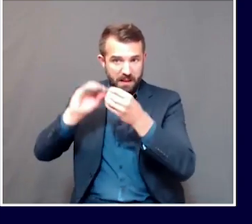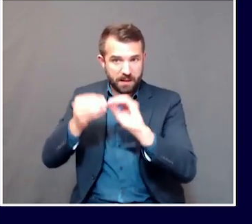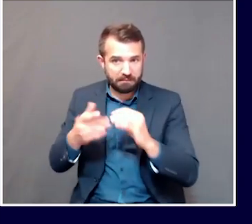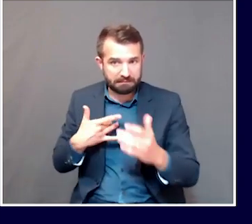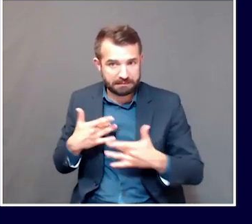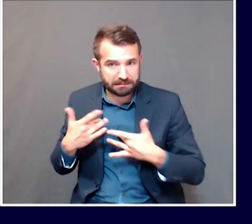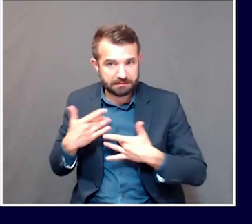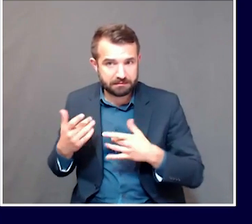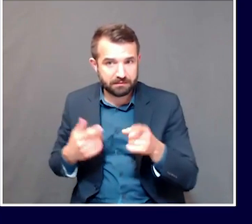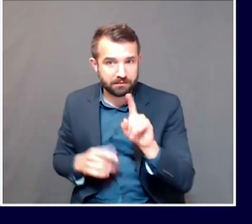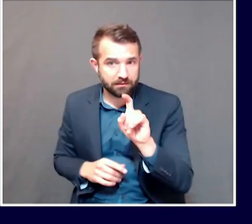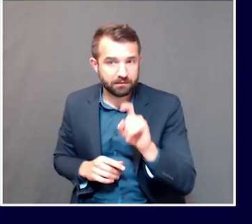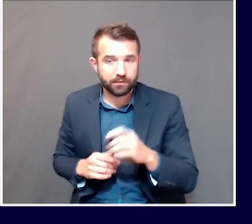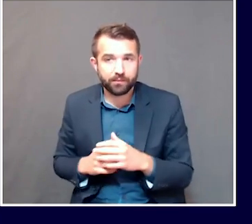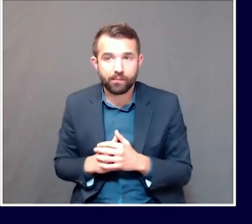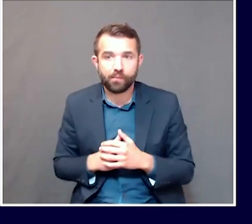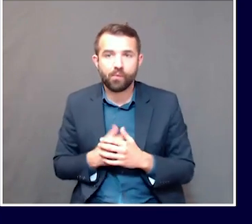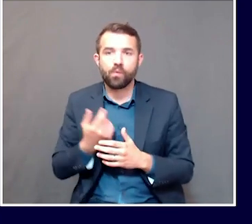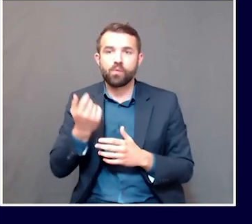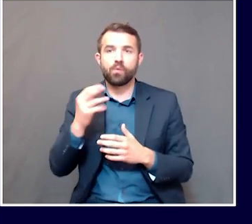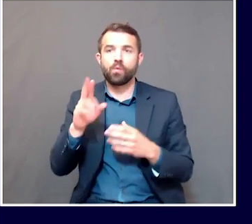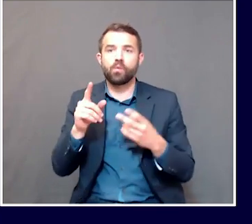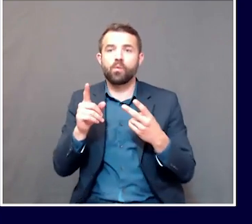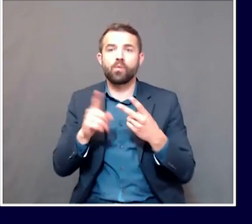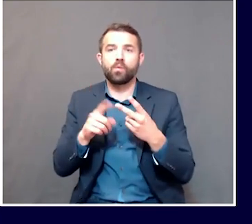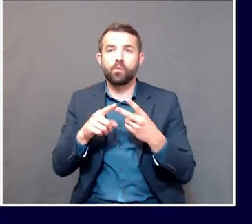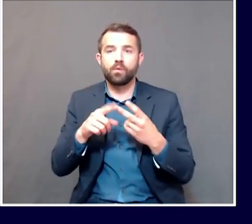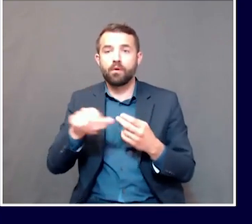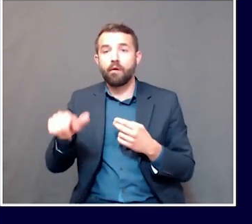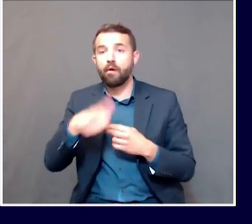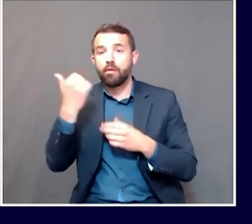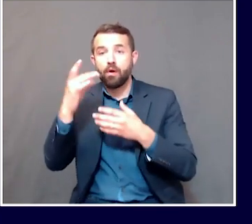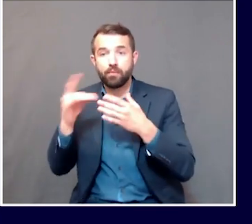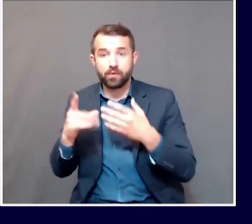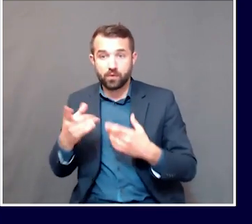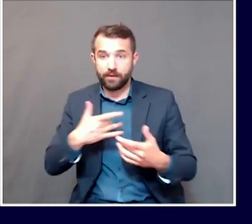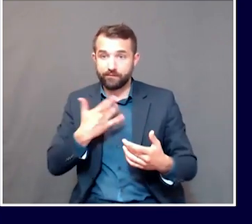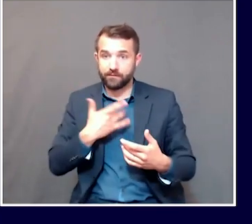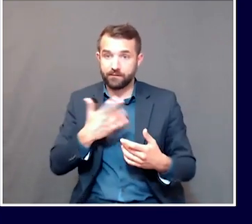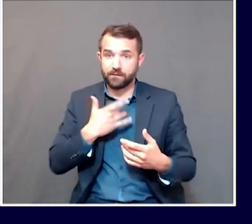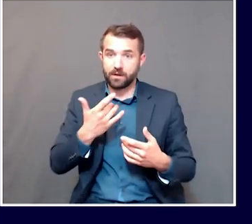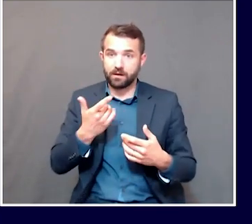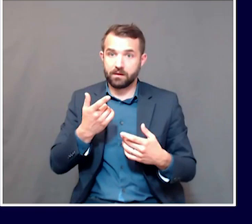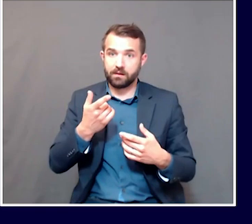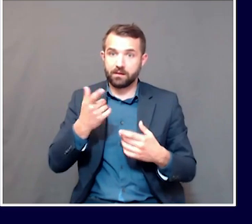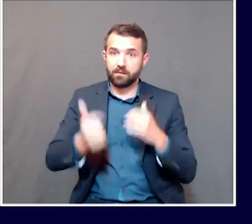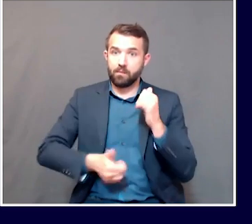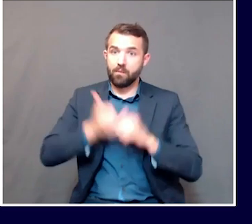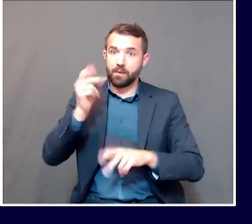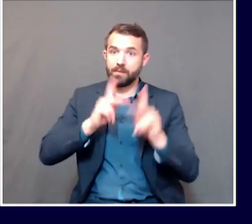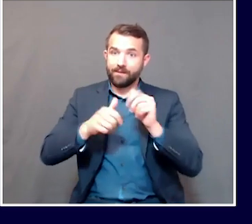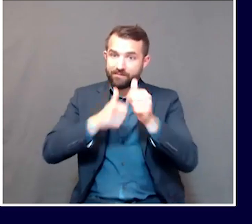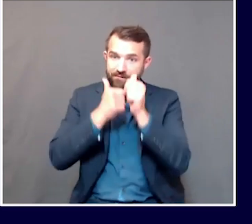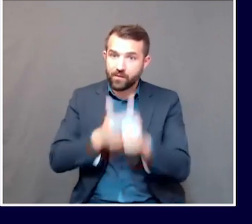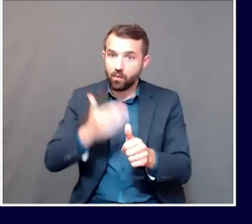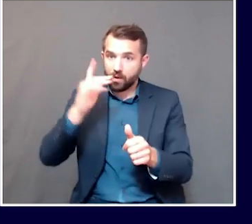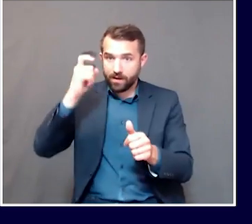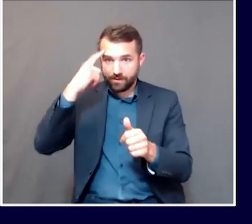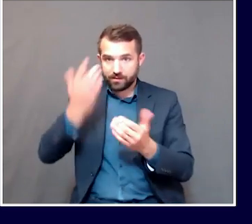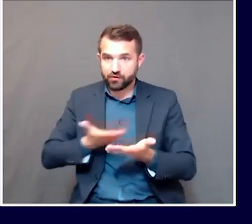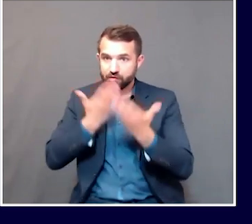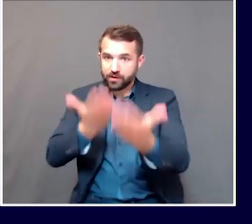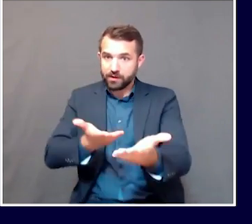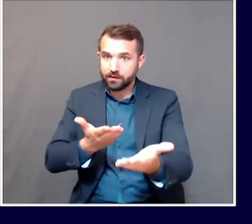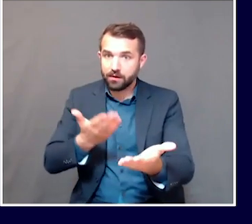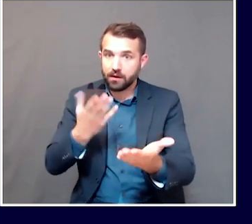do you think enough people are following the CDC guidelines and the governor's recommendations so that we'll be able to avoid that? So,